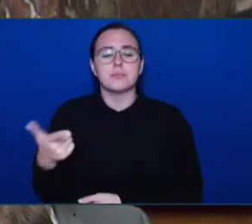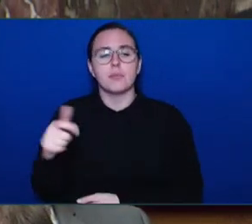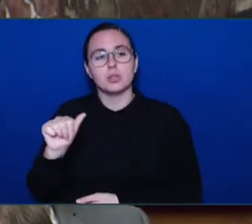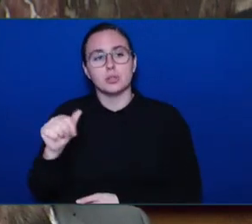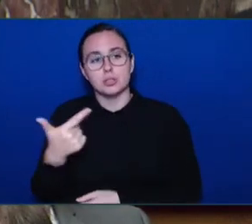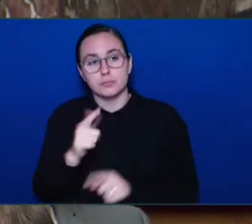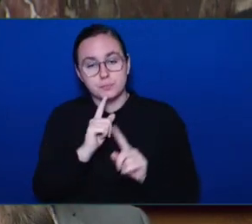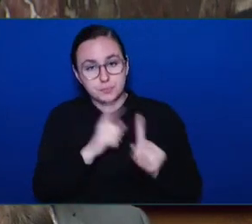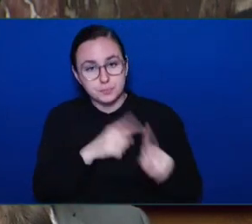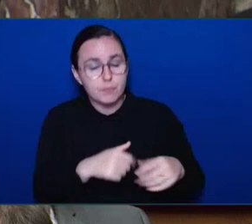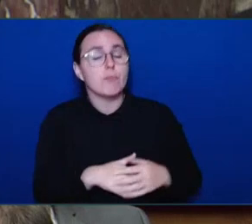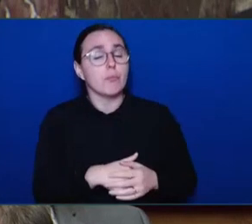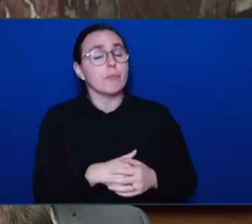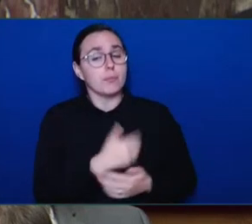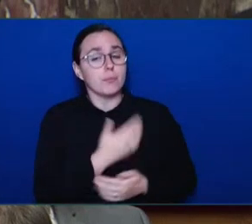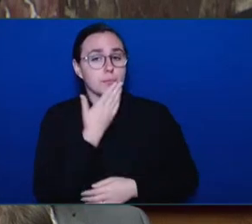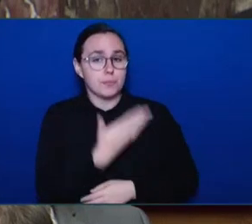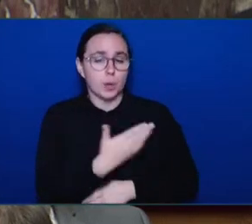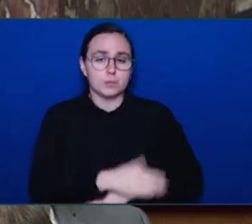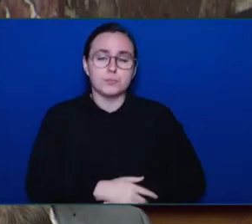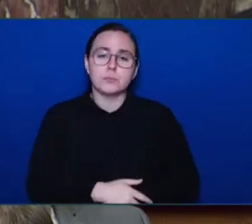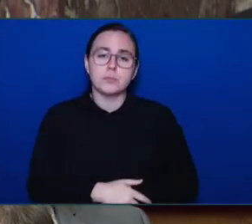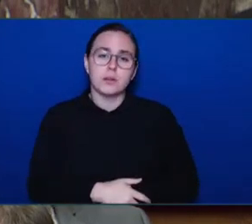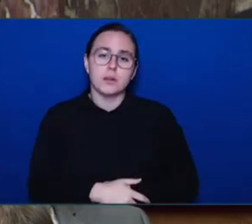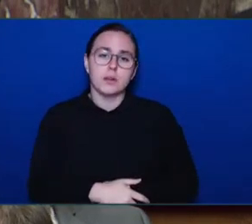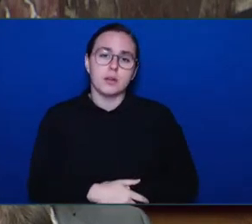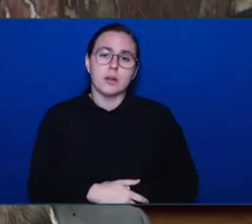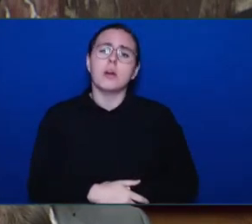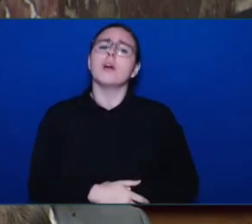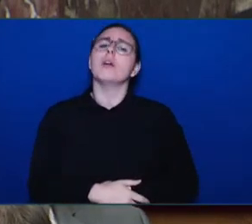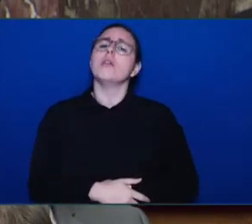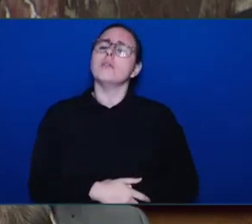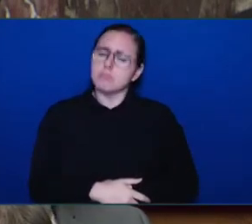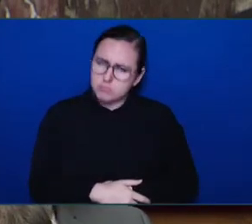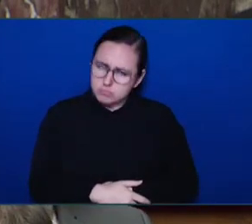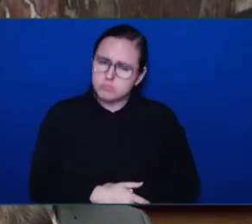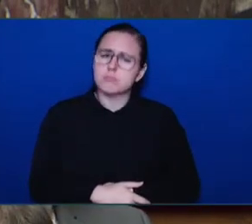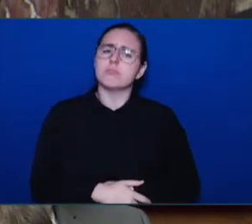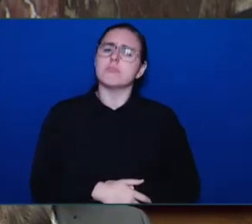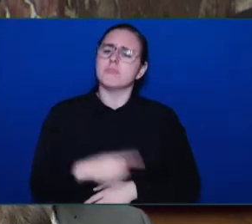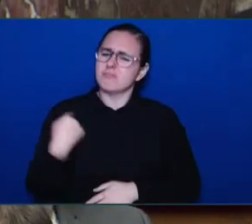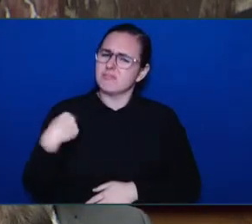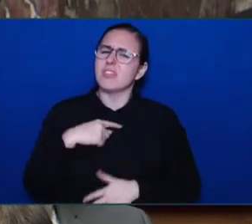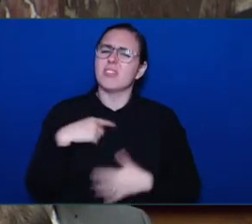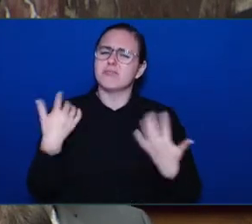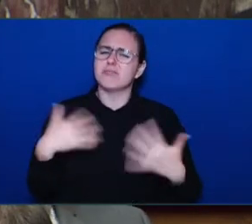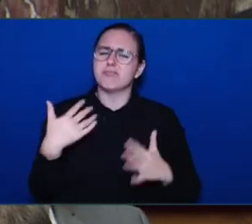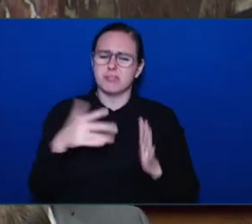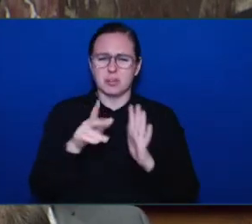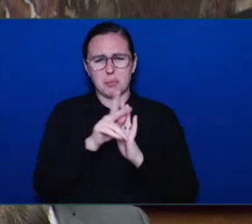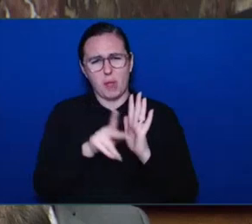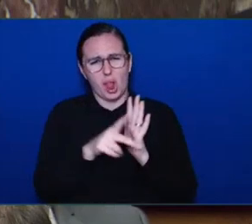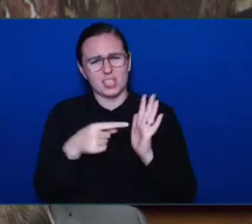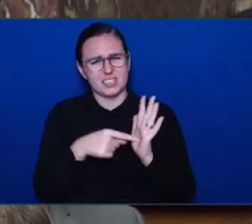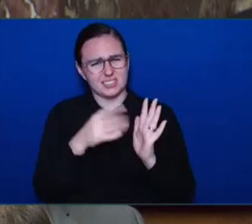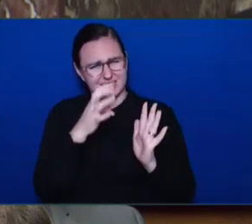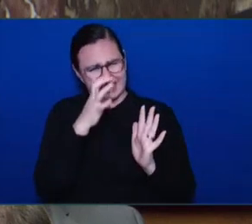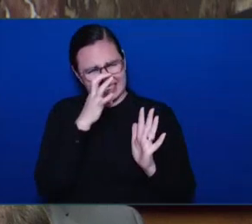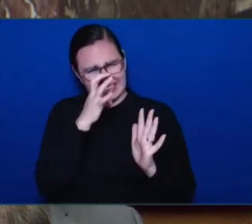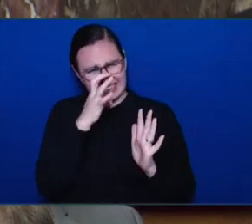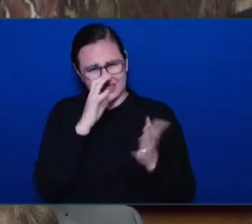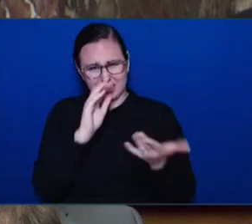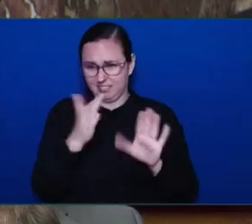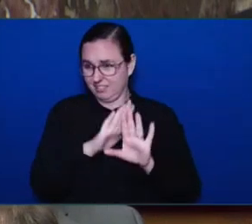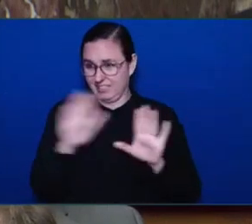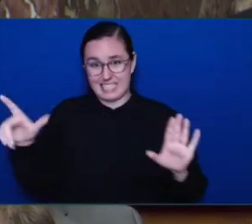adopted largely our bail policy. We have asked our Crown Council as I mentioned before to use everything that they can within the